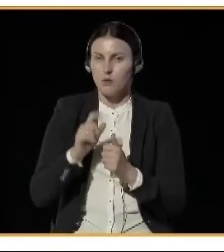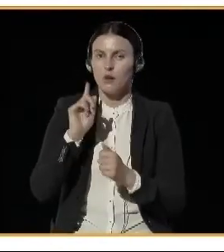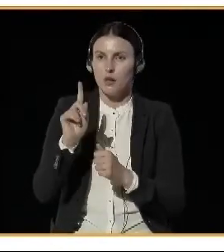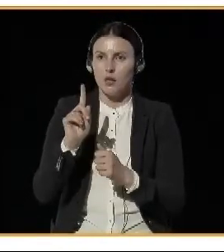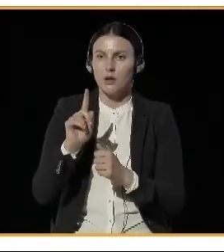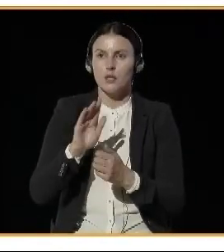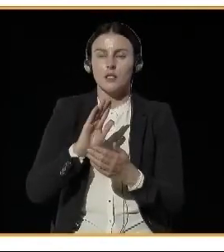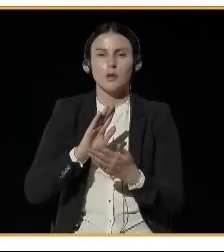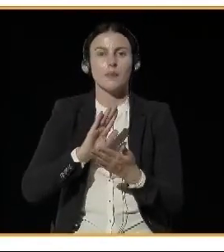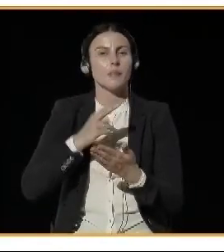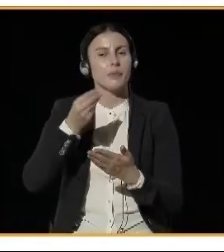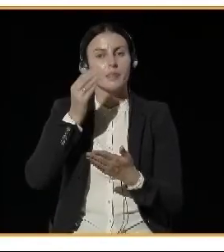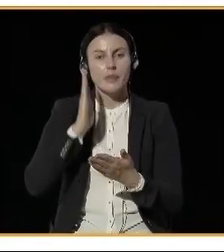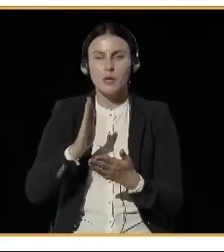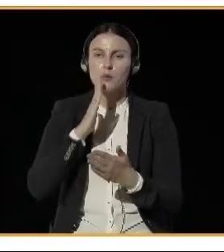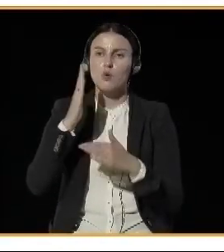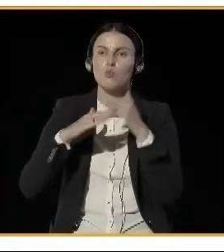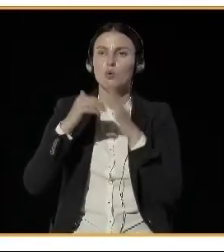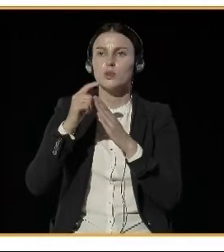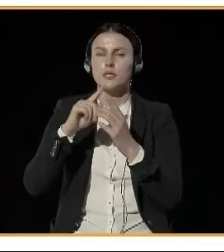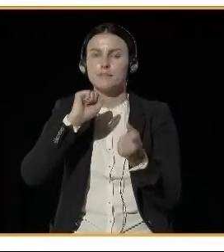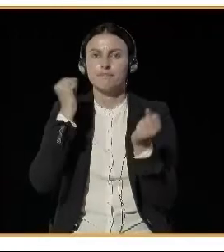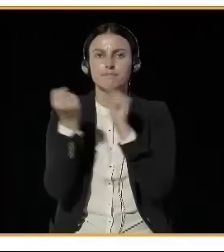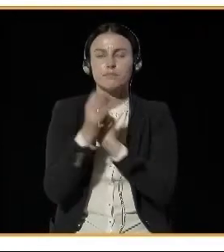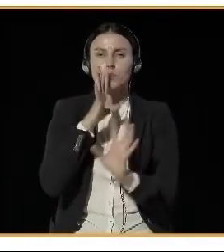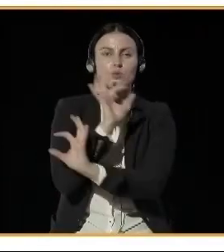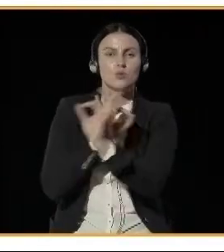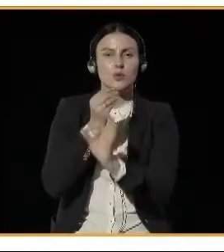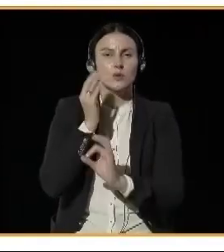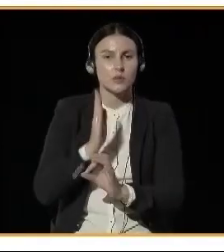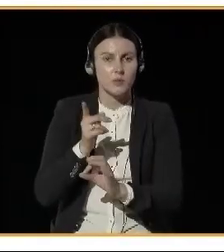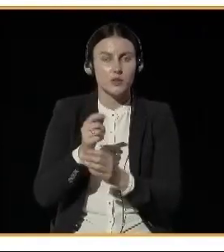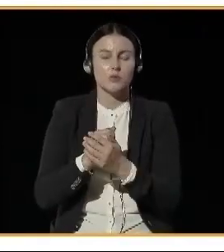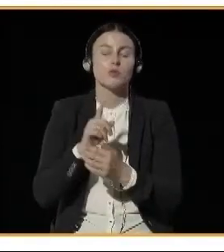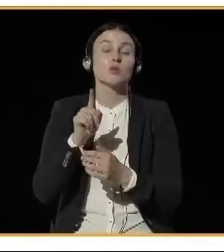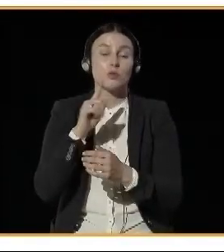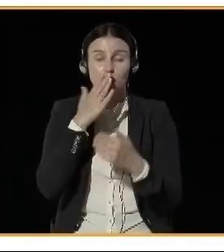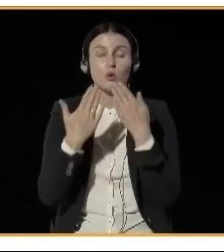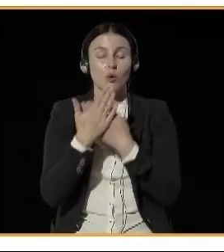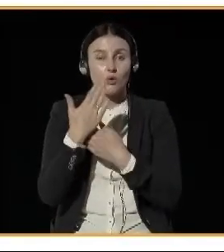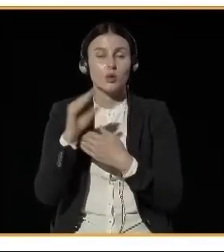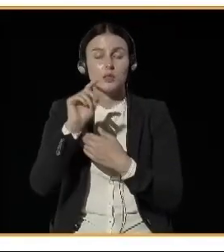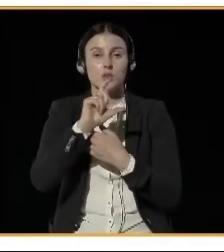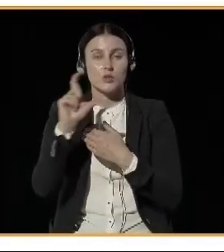after the thermomodernization, we have to replace the heating source again.